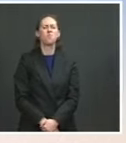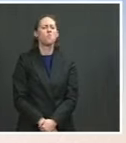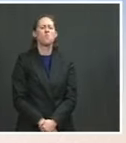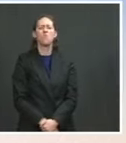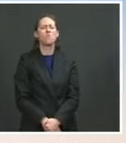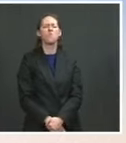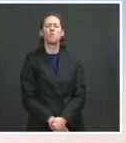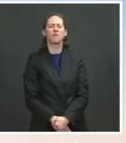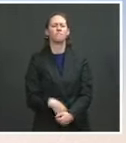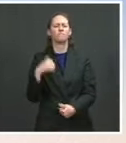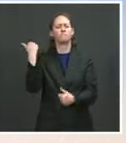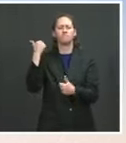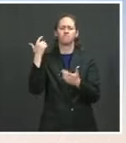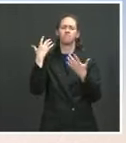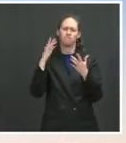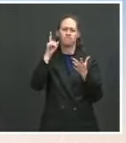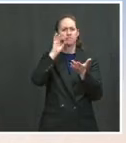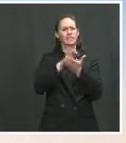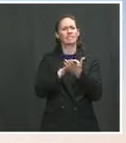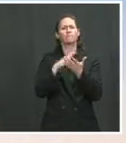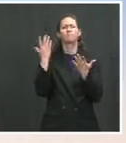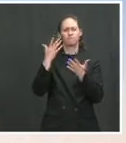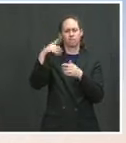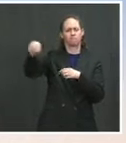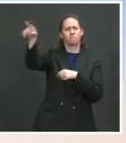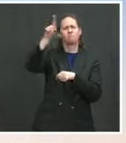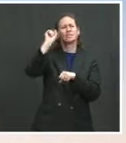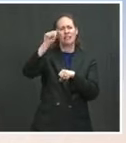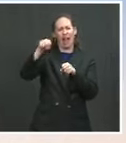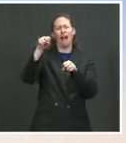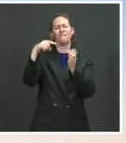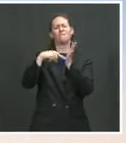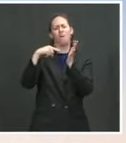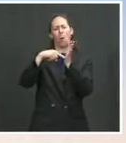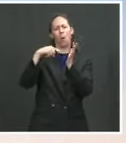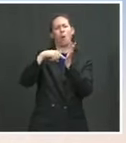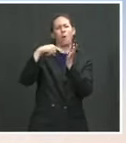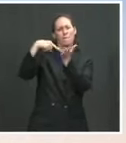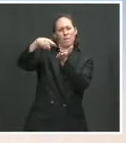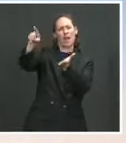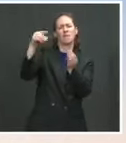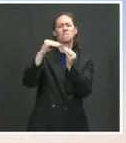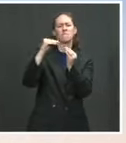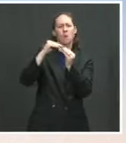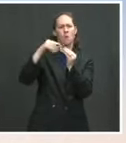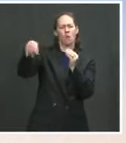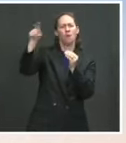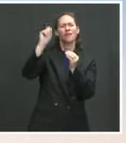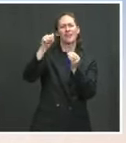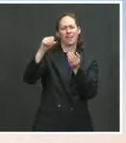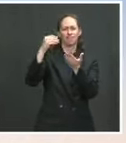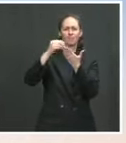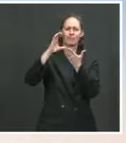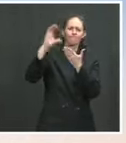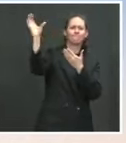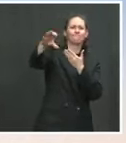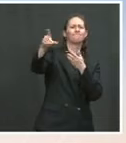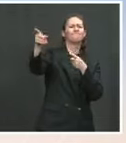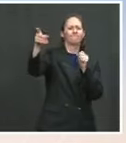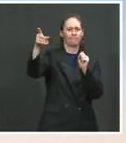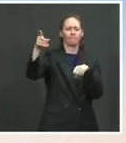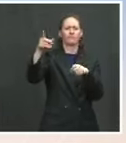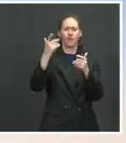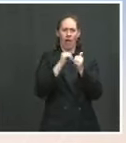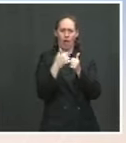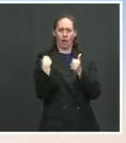corporations can afford to pay a little bit more. And that's a way that we can pay for a range of the bold proposals that